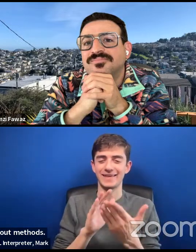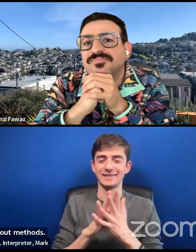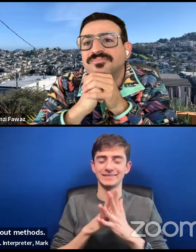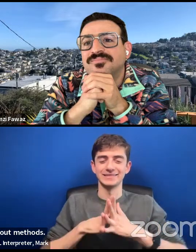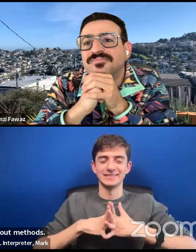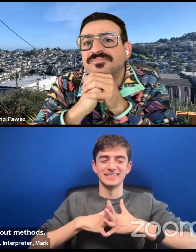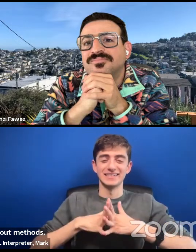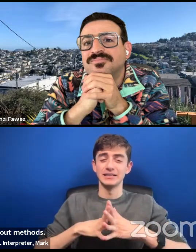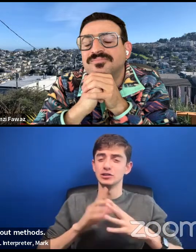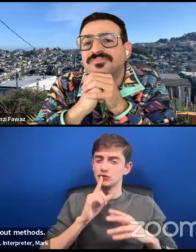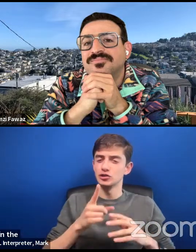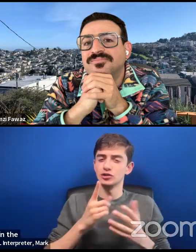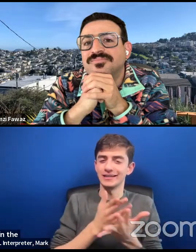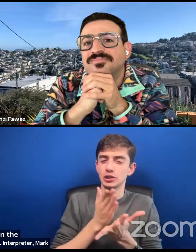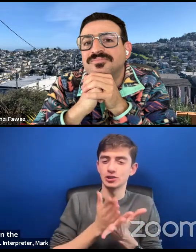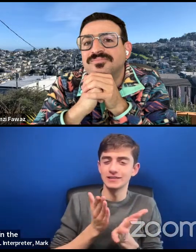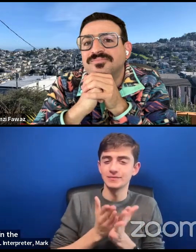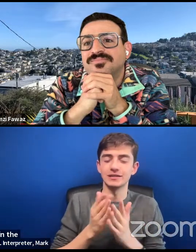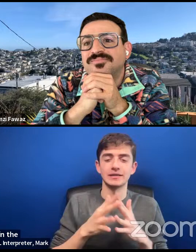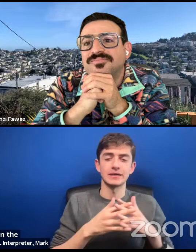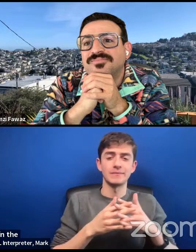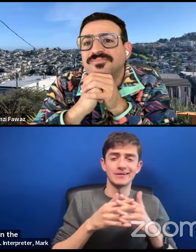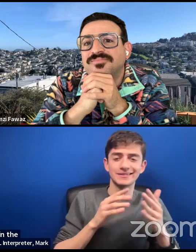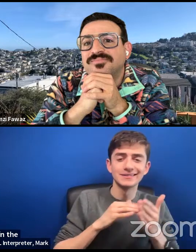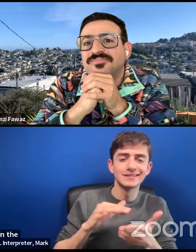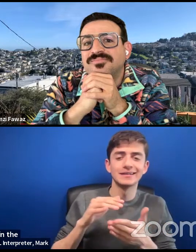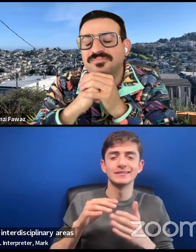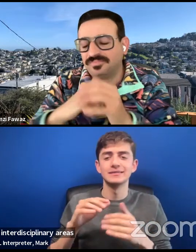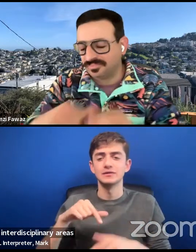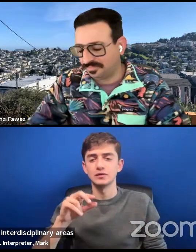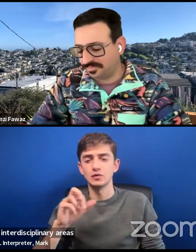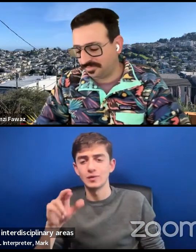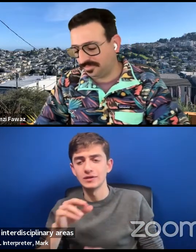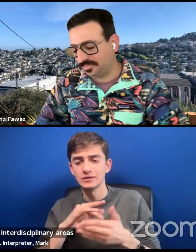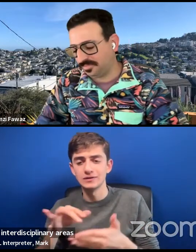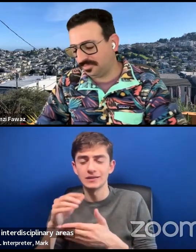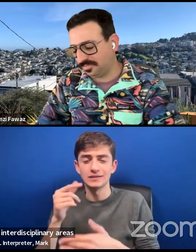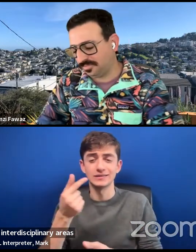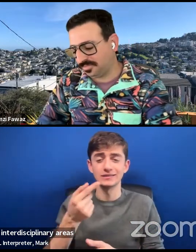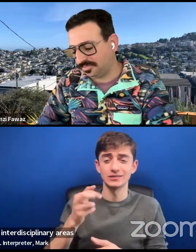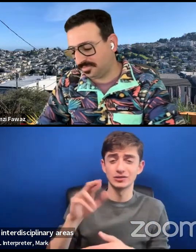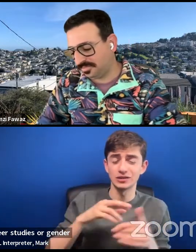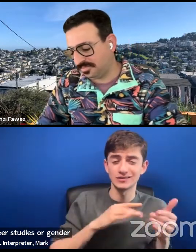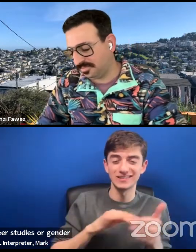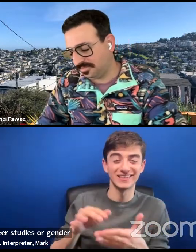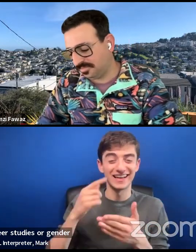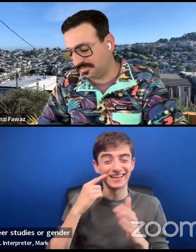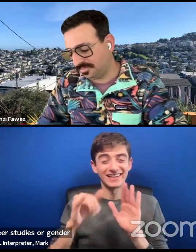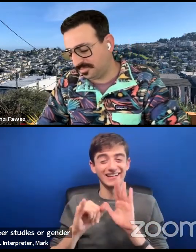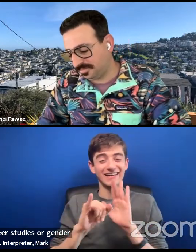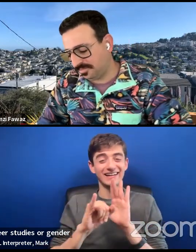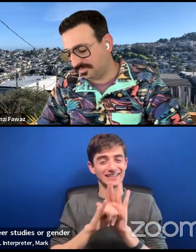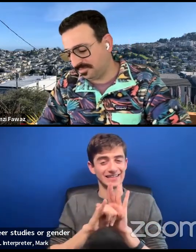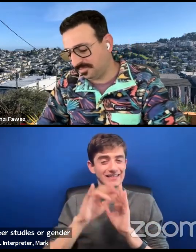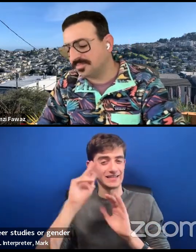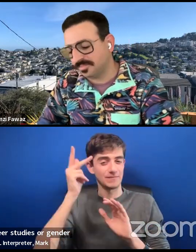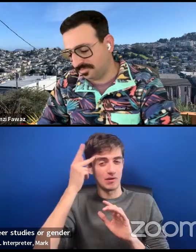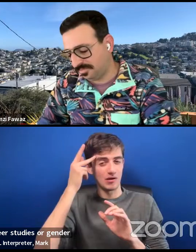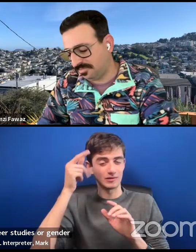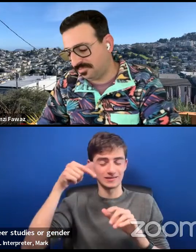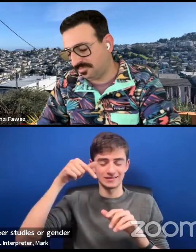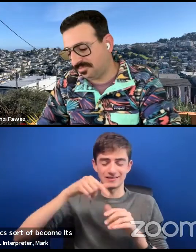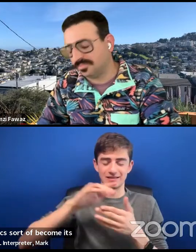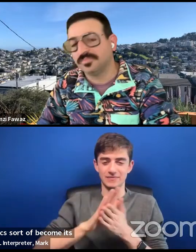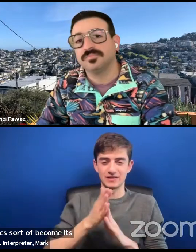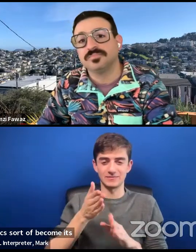areas, like American studies or queer studies or gender studies, I think identity politics sort of becomes its disciplinarity and it becomes